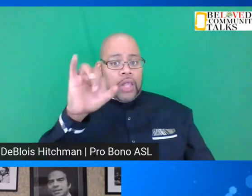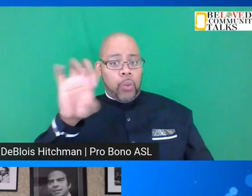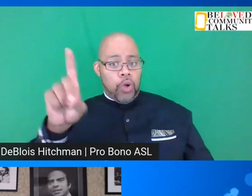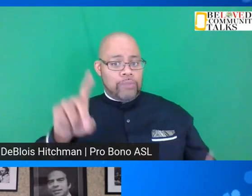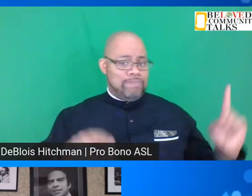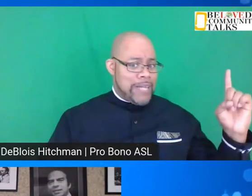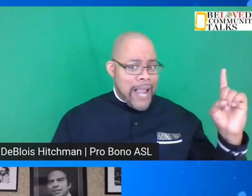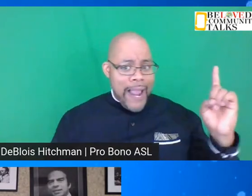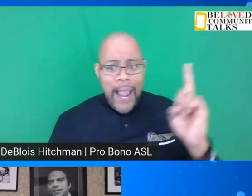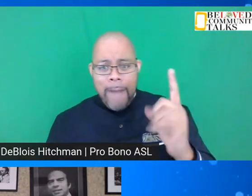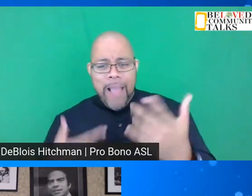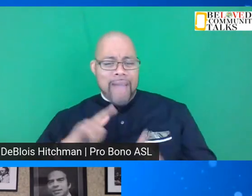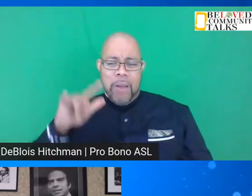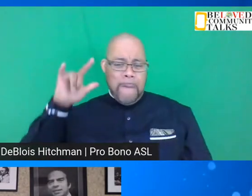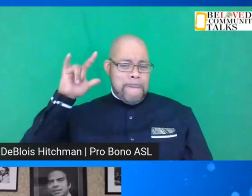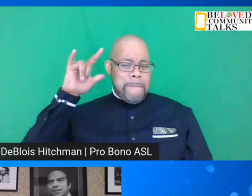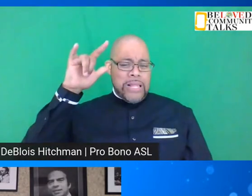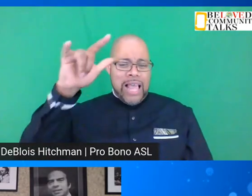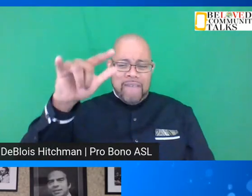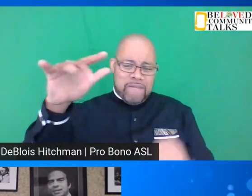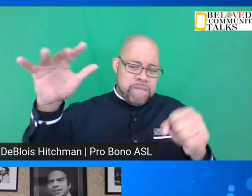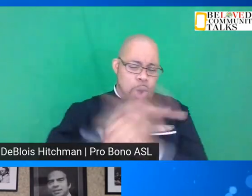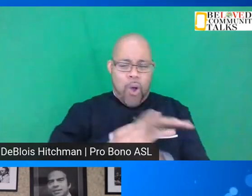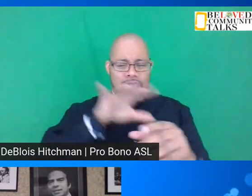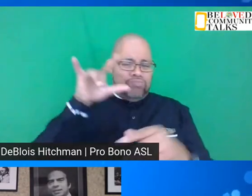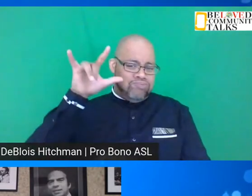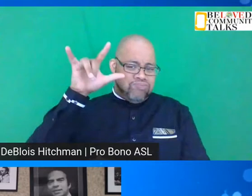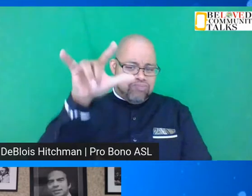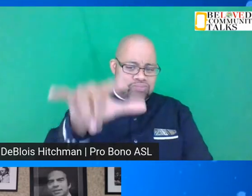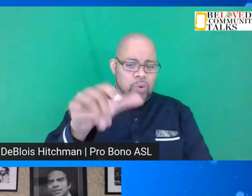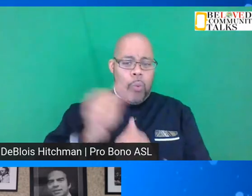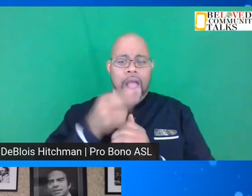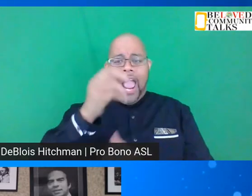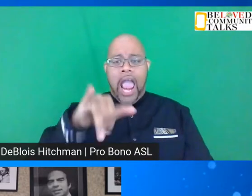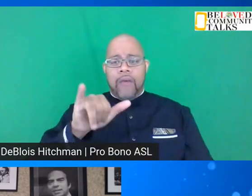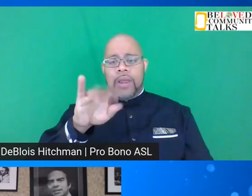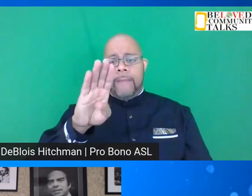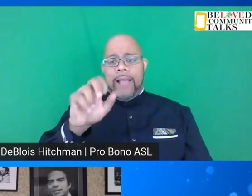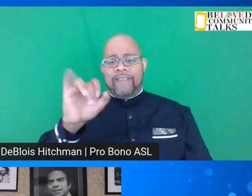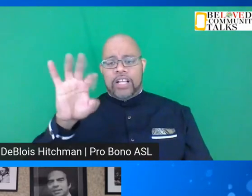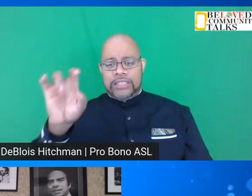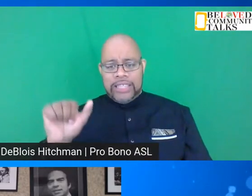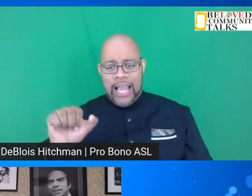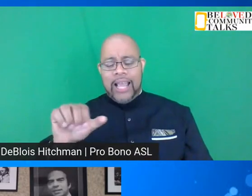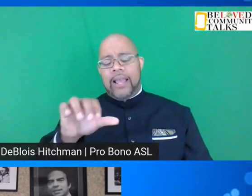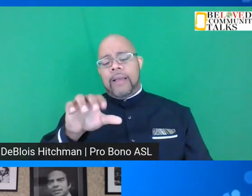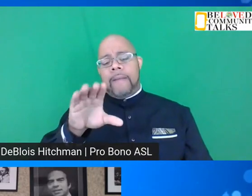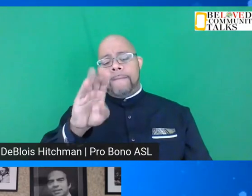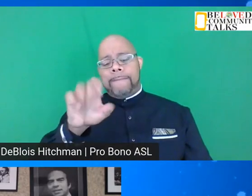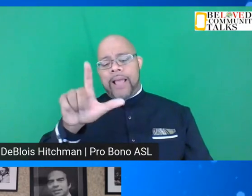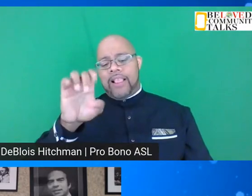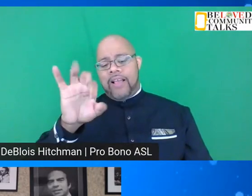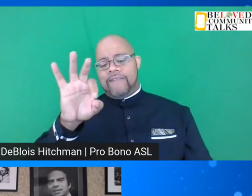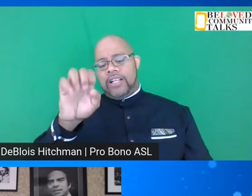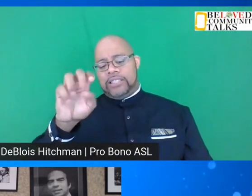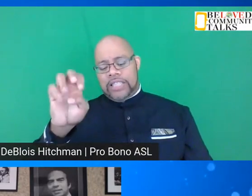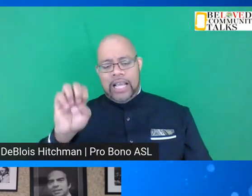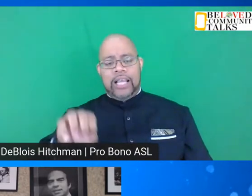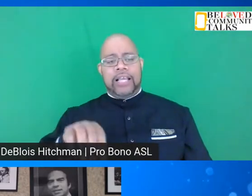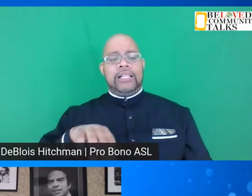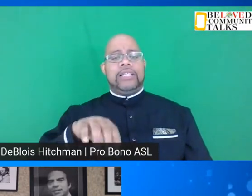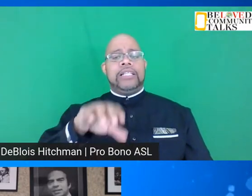plane load with Harry Belafonte, Sidney Poitier, Dorothy